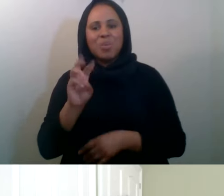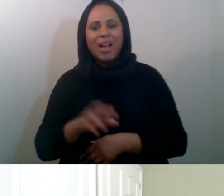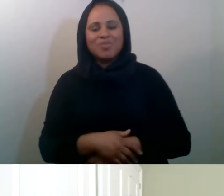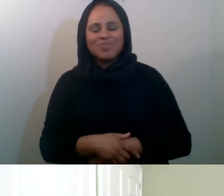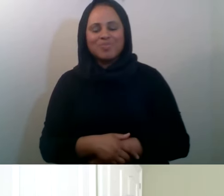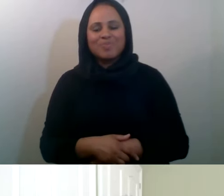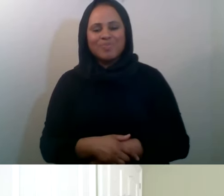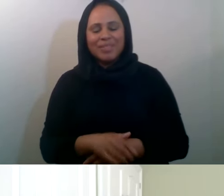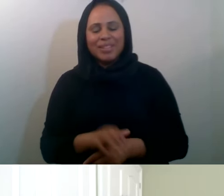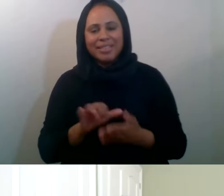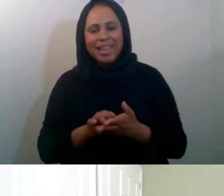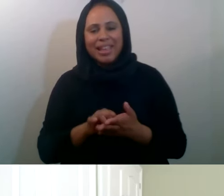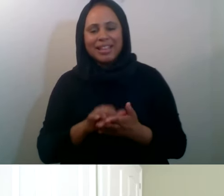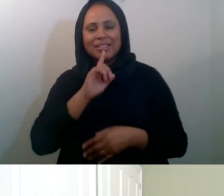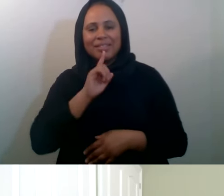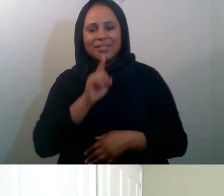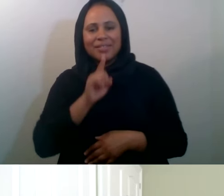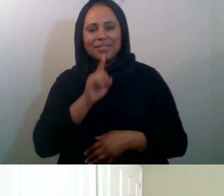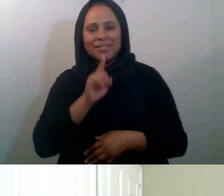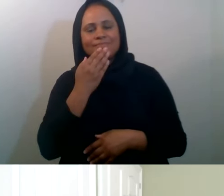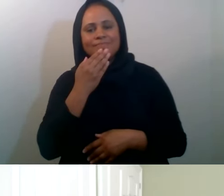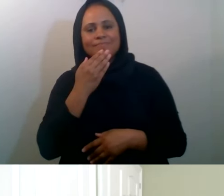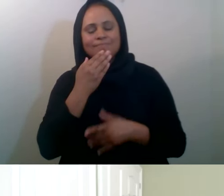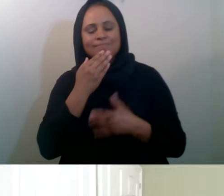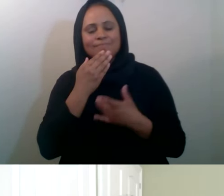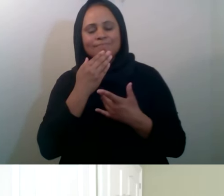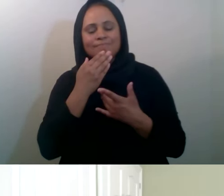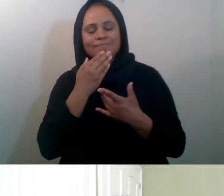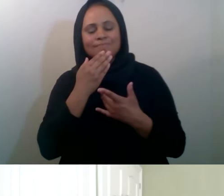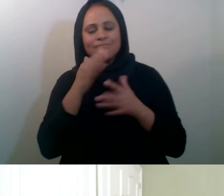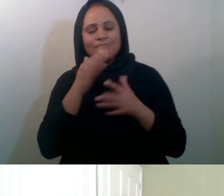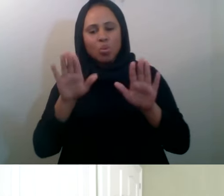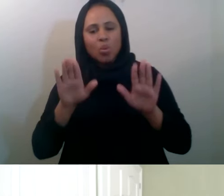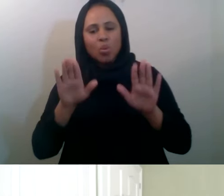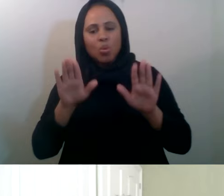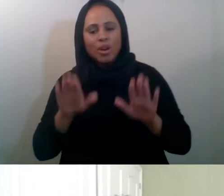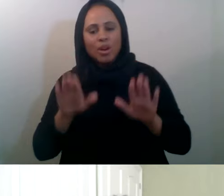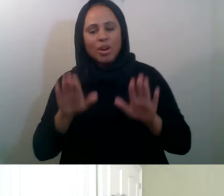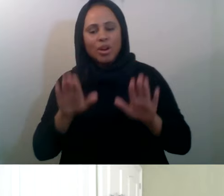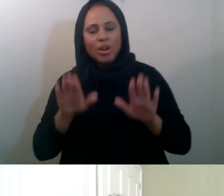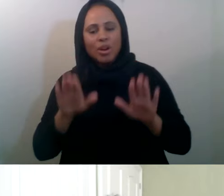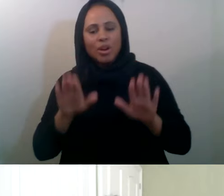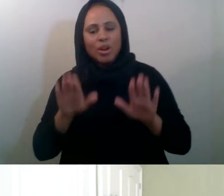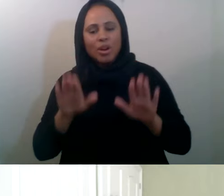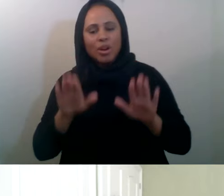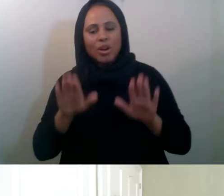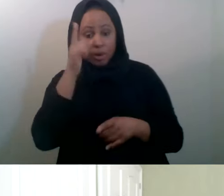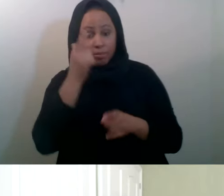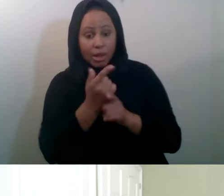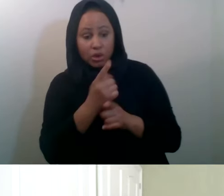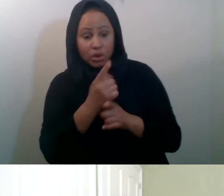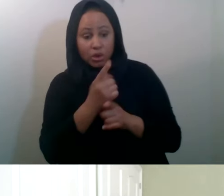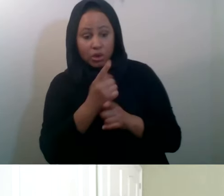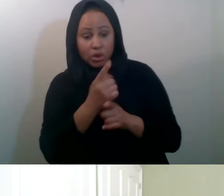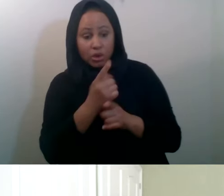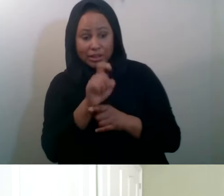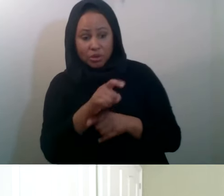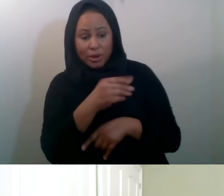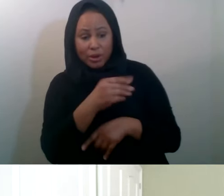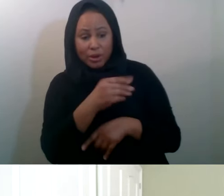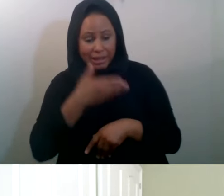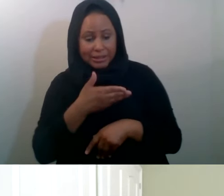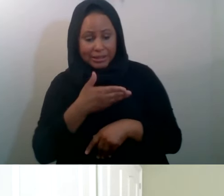that's great. Alhamdulillah. Uh, we did have one brother that asked a question a little bit earlier and I missed it. Um, and then Imani is targeted towards you a little bit.